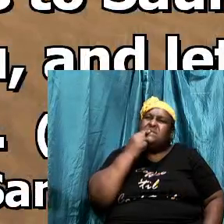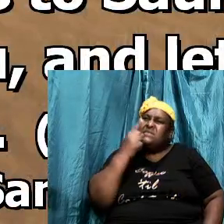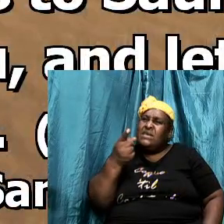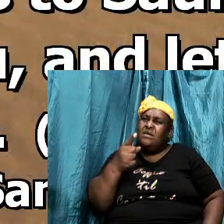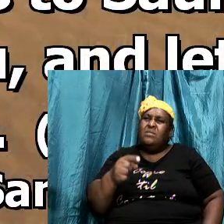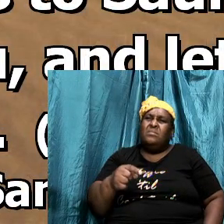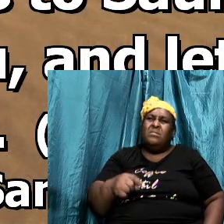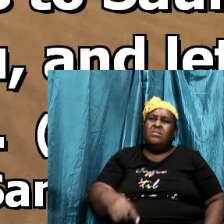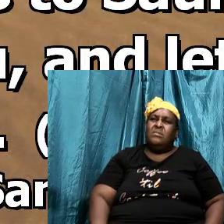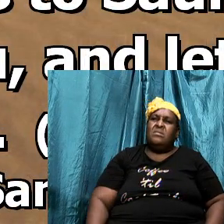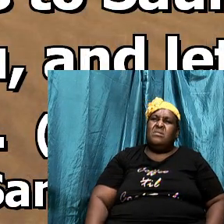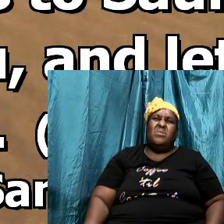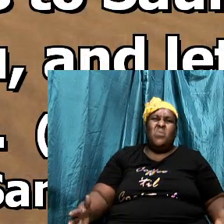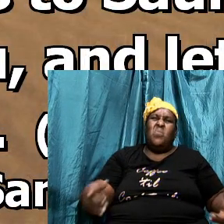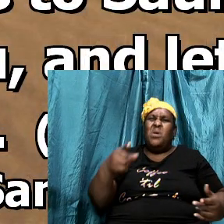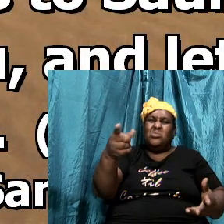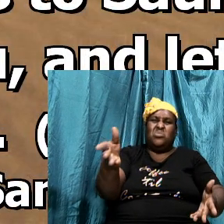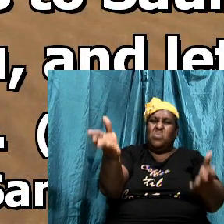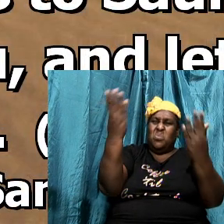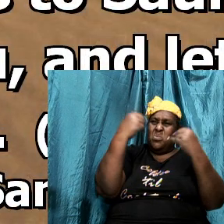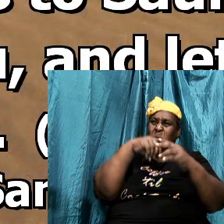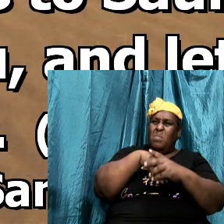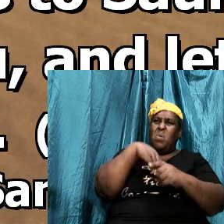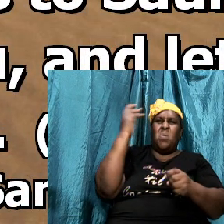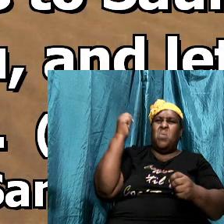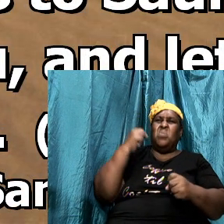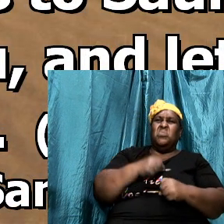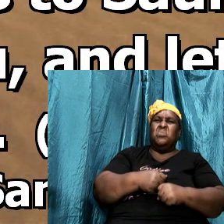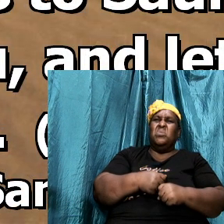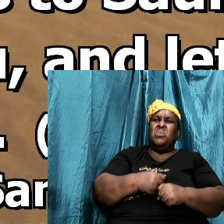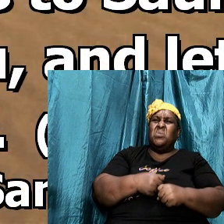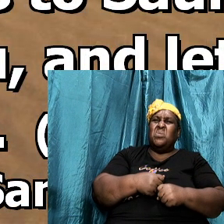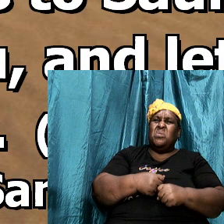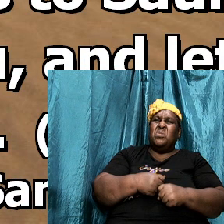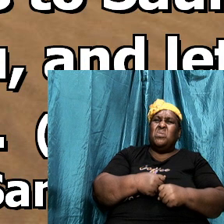Why are you come out to set your battle in array?